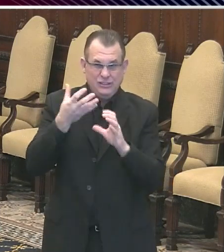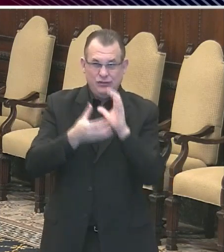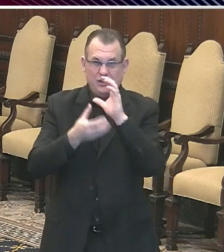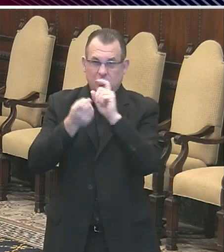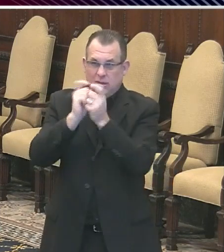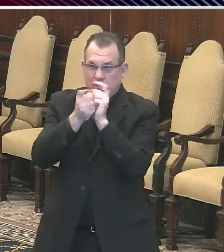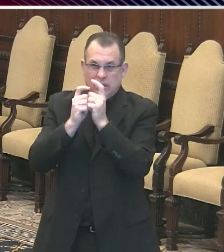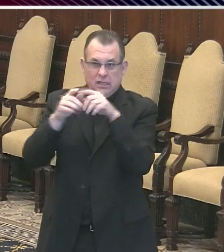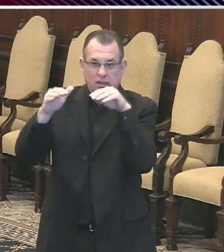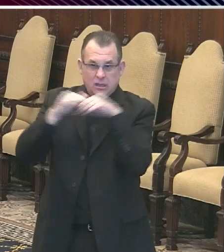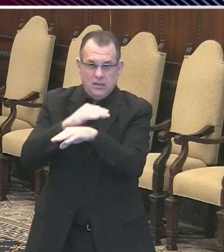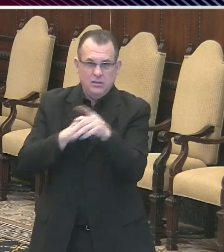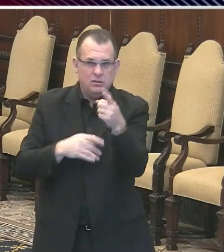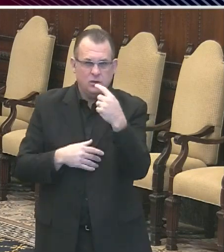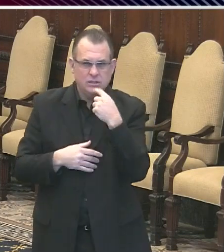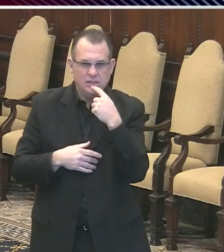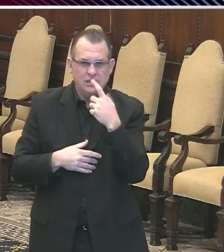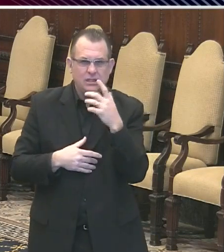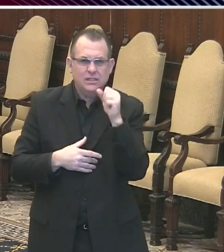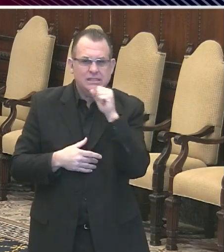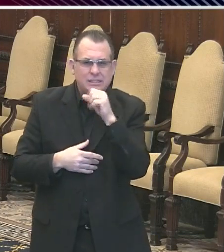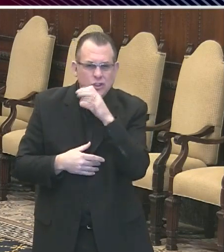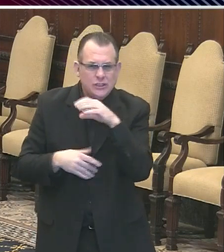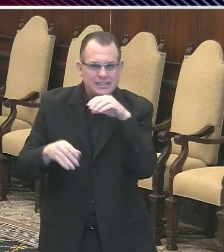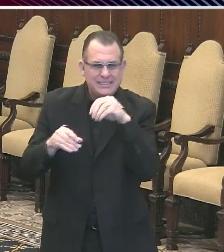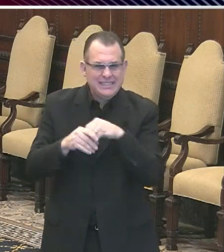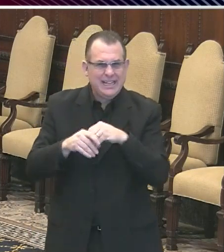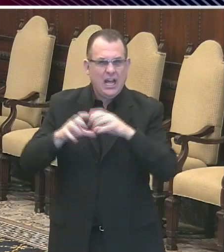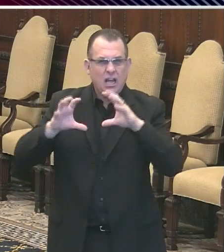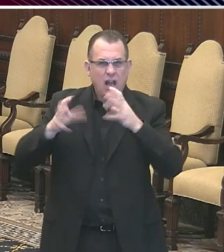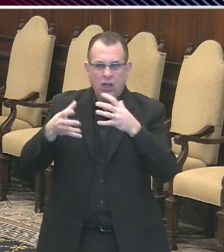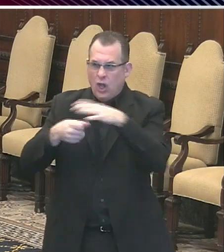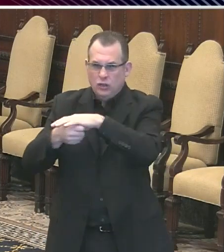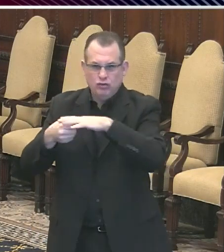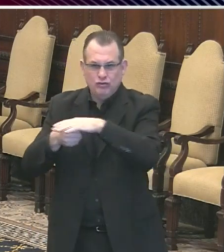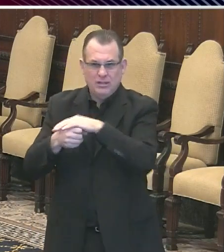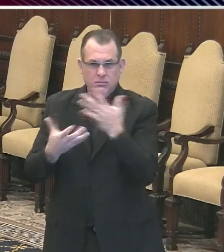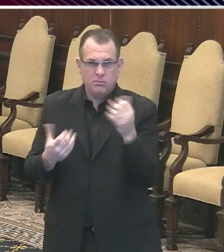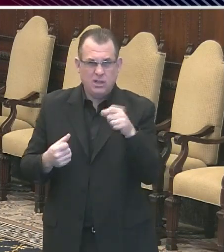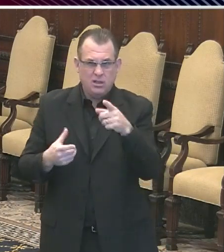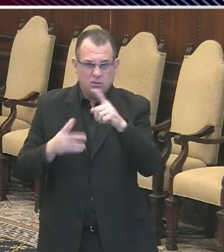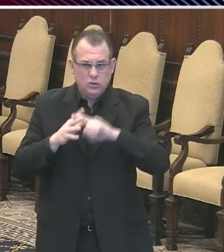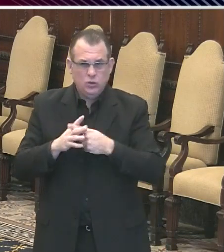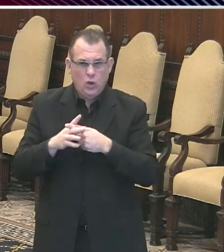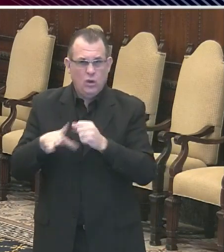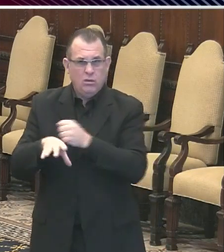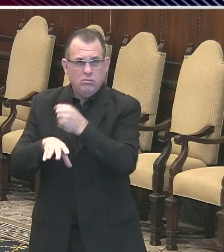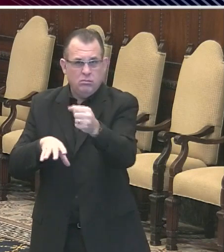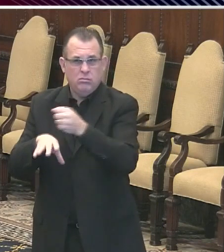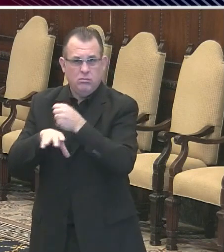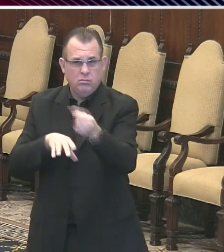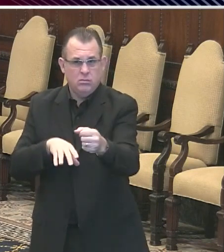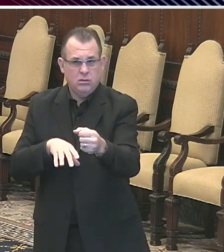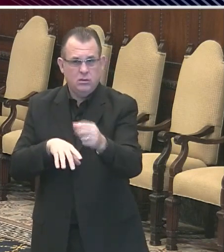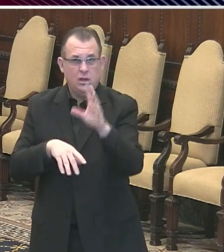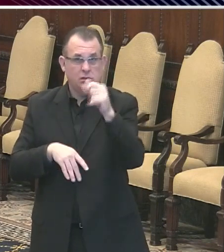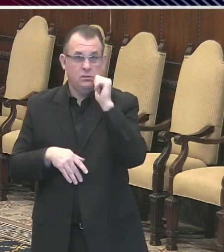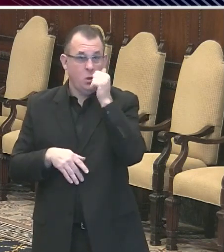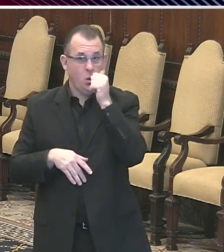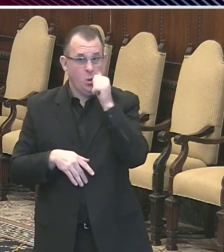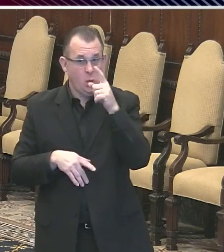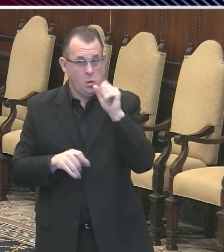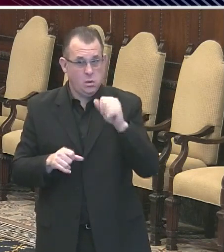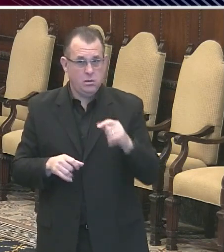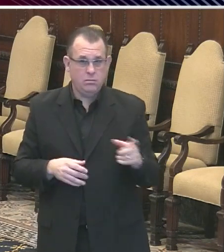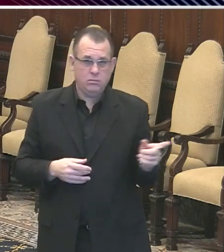said seniors in a congregate setting are being considered and that might start as early as tomorrow. That's correct. Yes, it's going to take us some time to